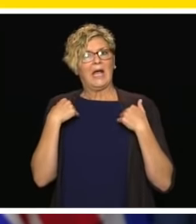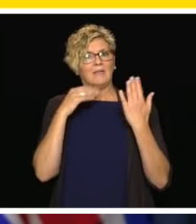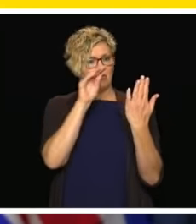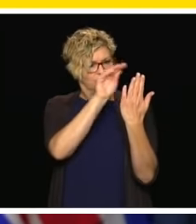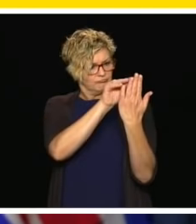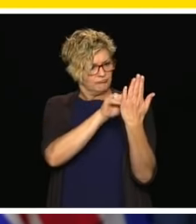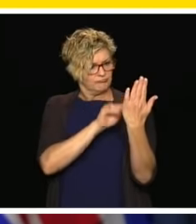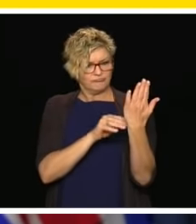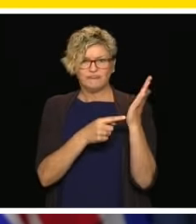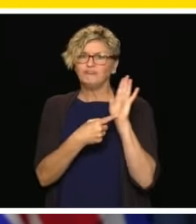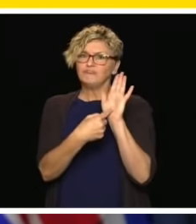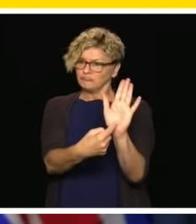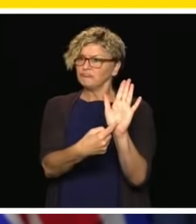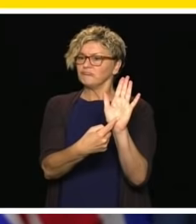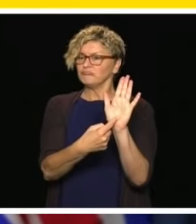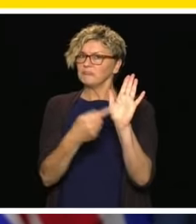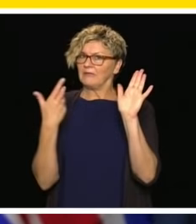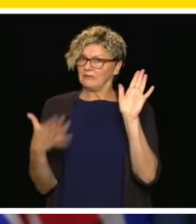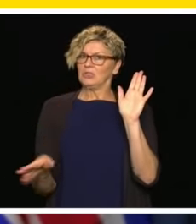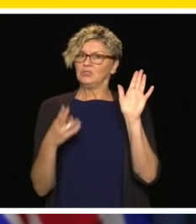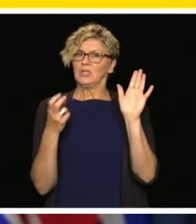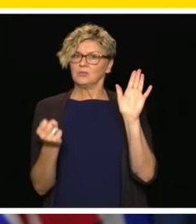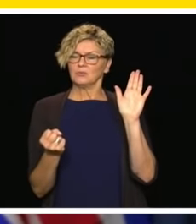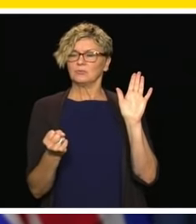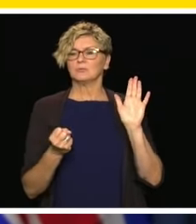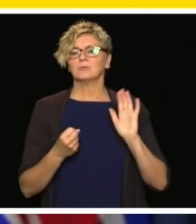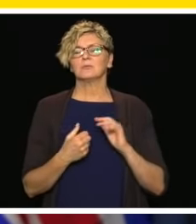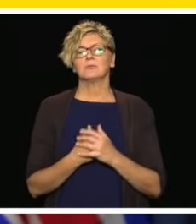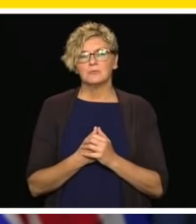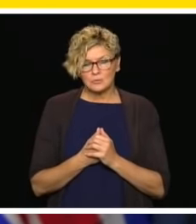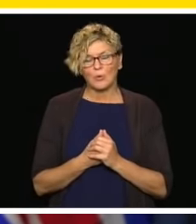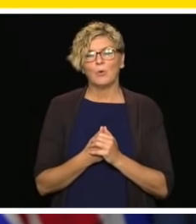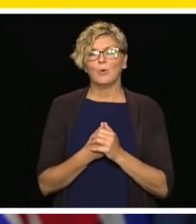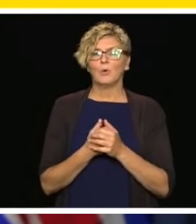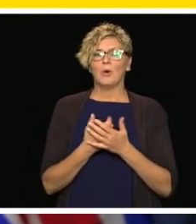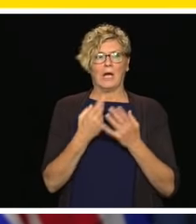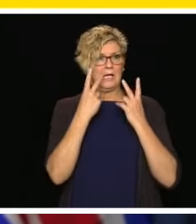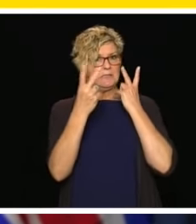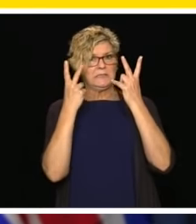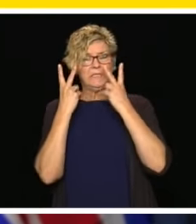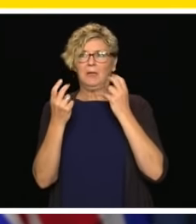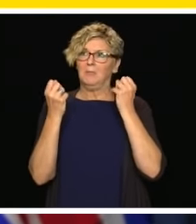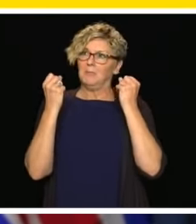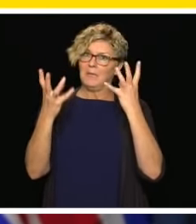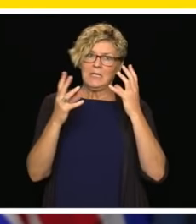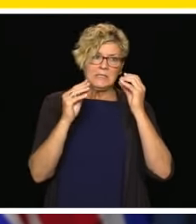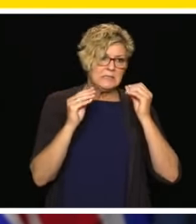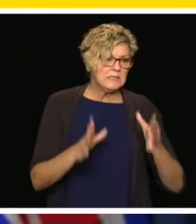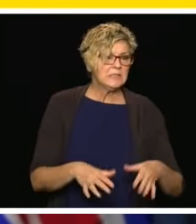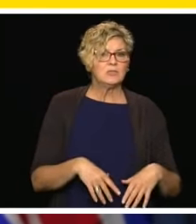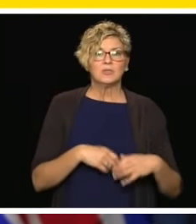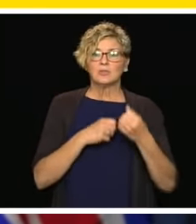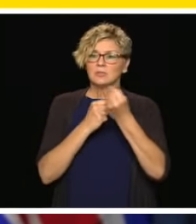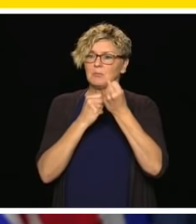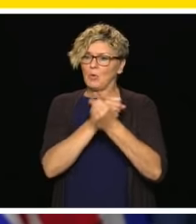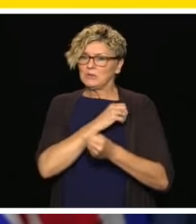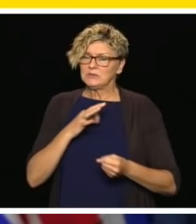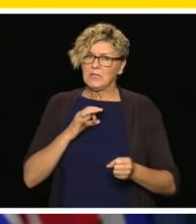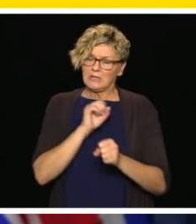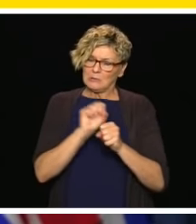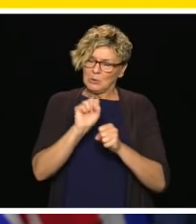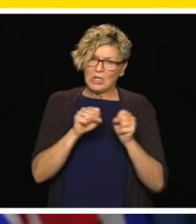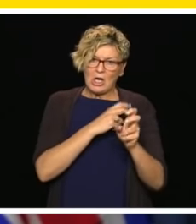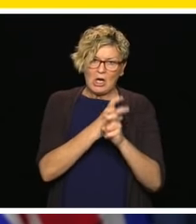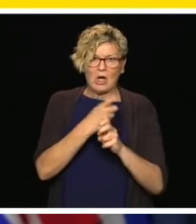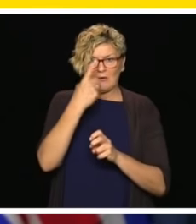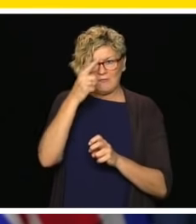collaboration and cooperation we've been seeing. Teachers and support staff have been working incredibly hard. That has to be acknowledged in our